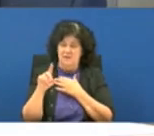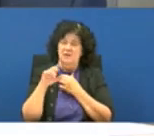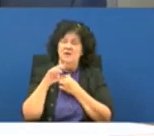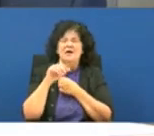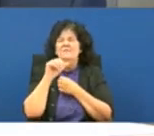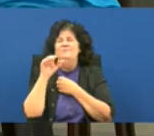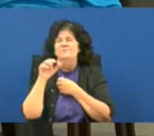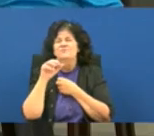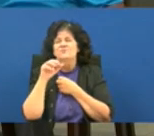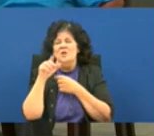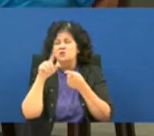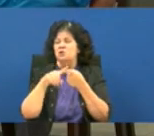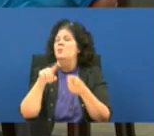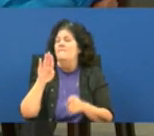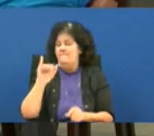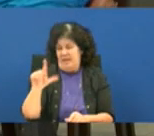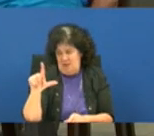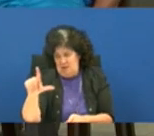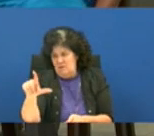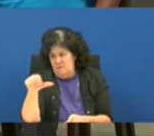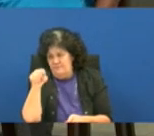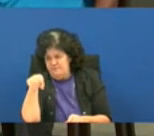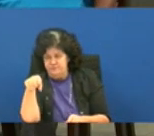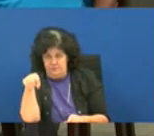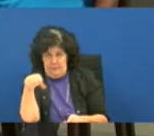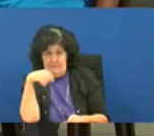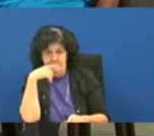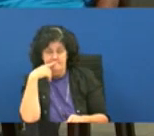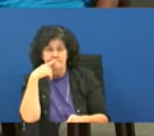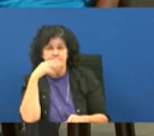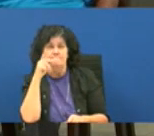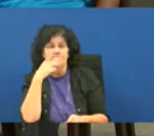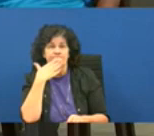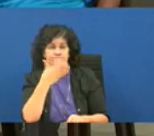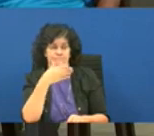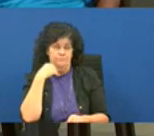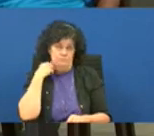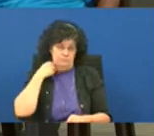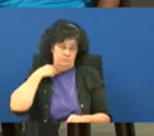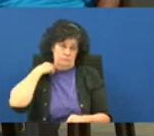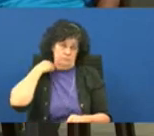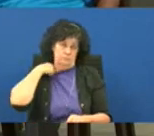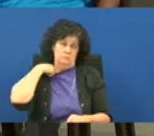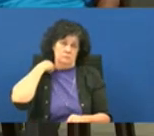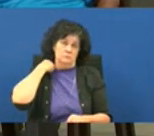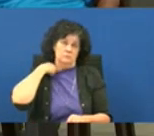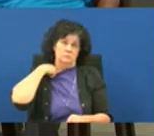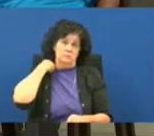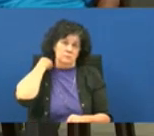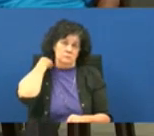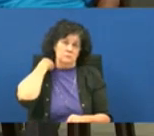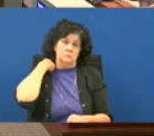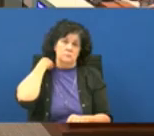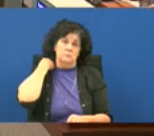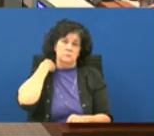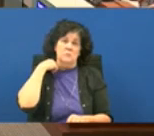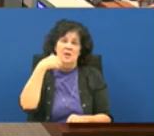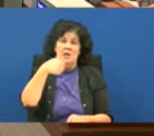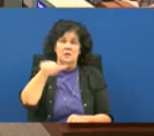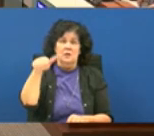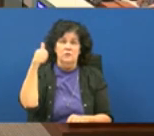reimbursement to bill okay thank you any other questions from council members on item 108